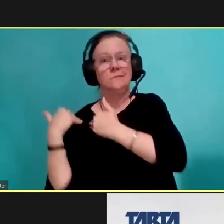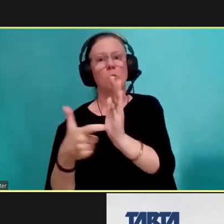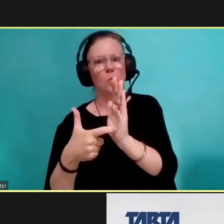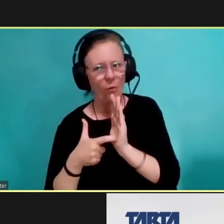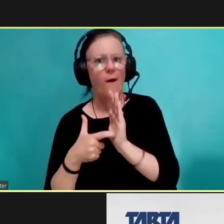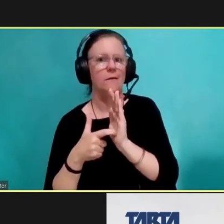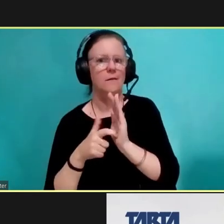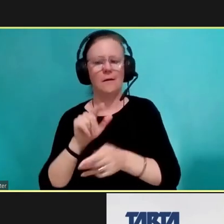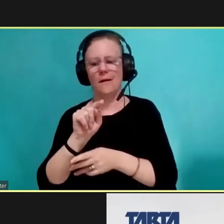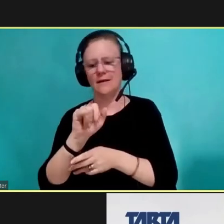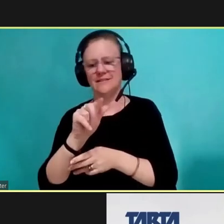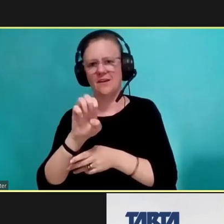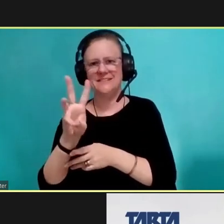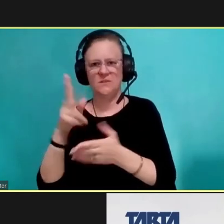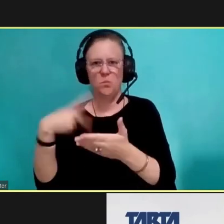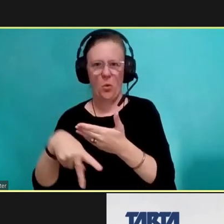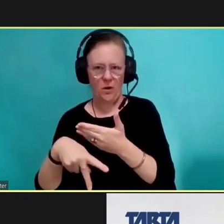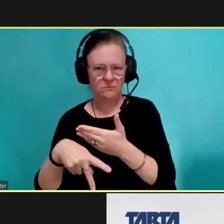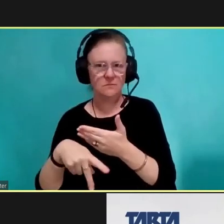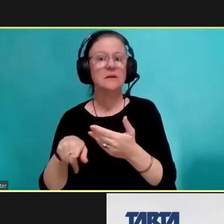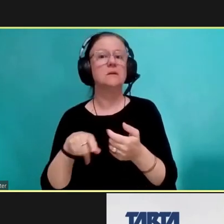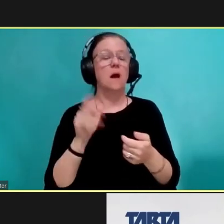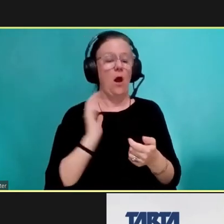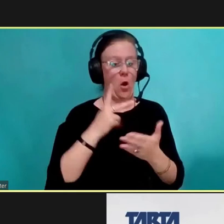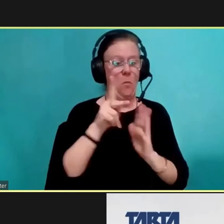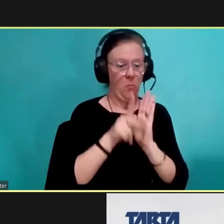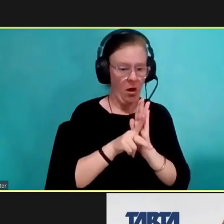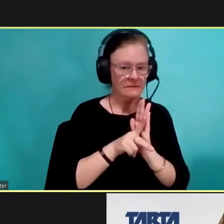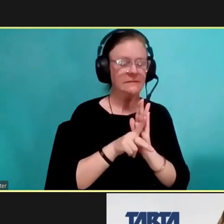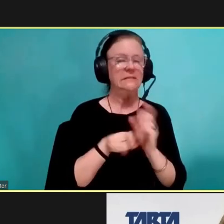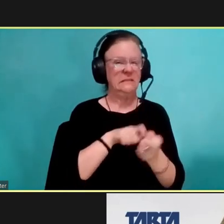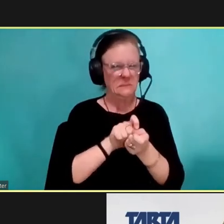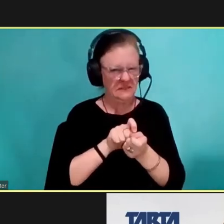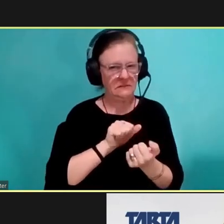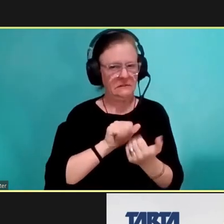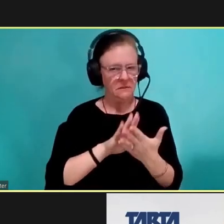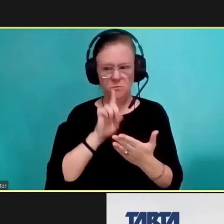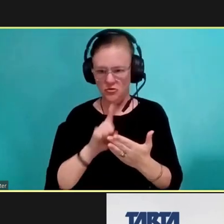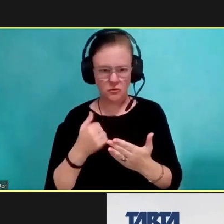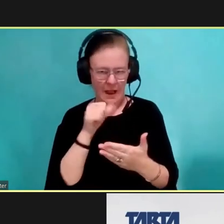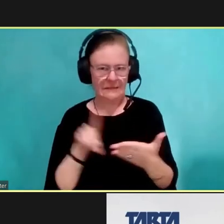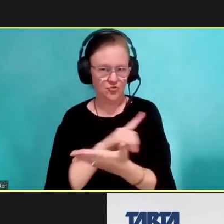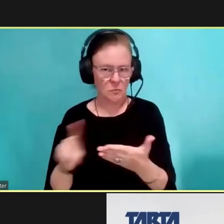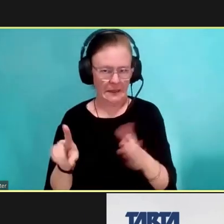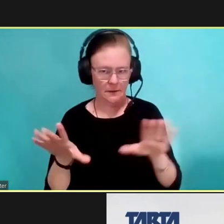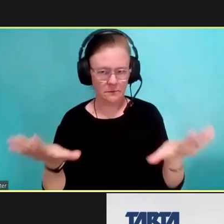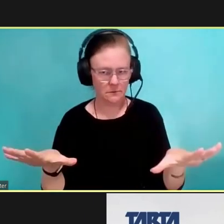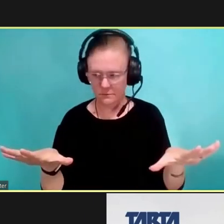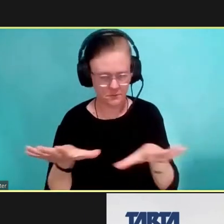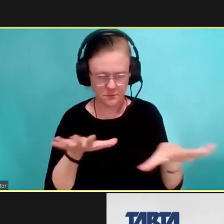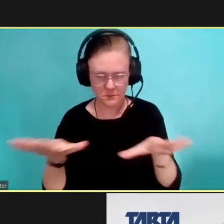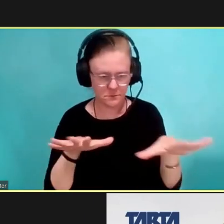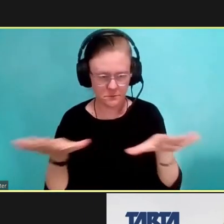includes policies and procedures to address, avoid, and mitigate any discriminatory actions. Part of that